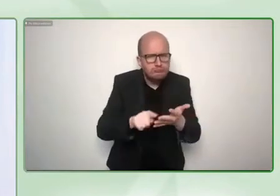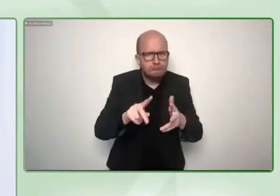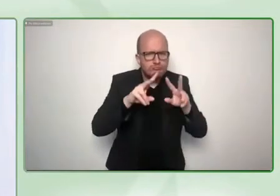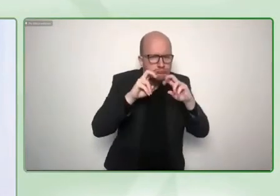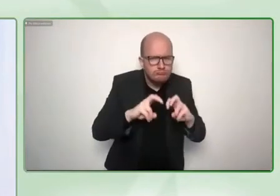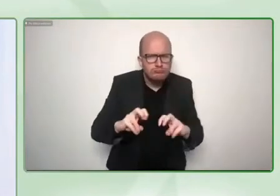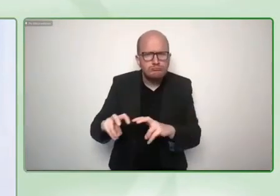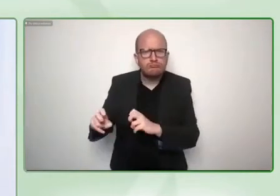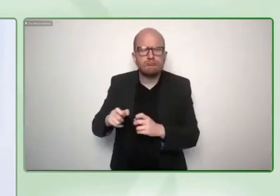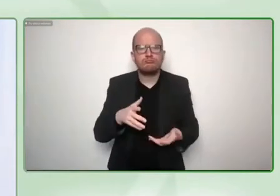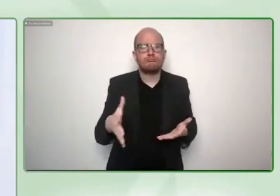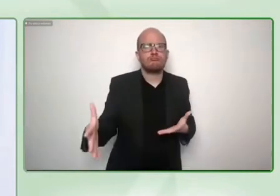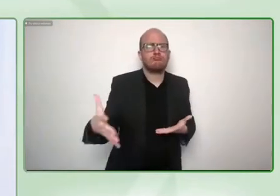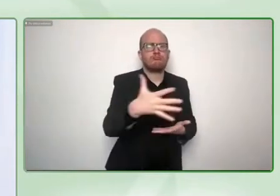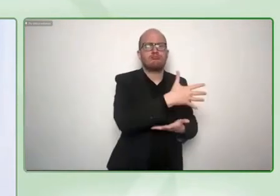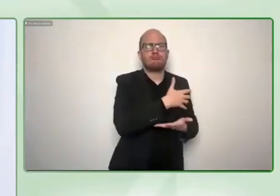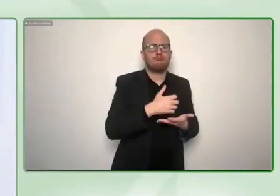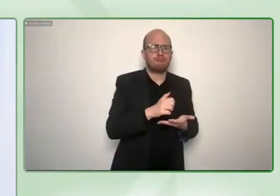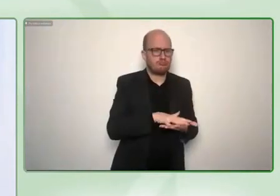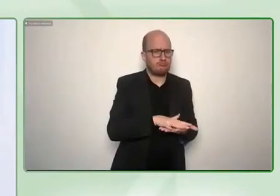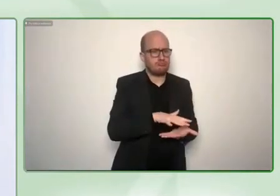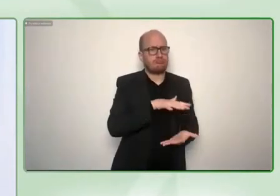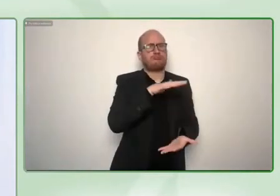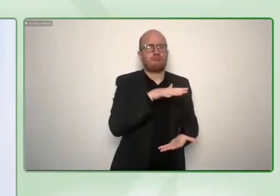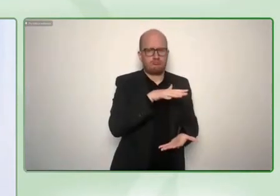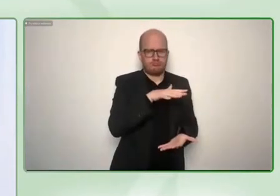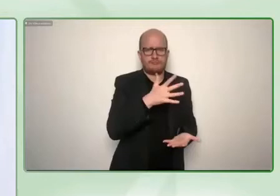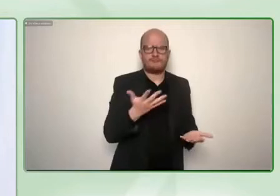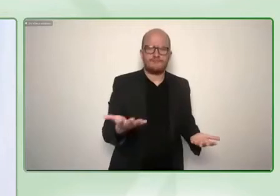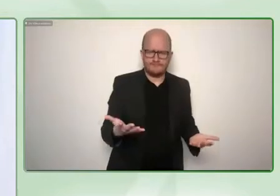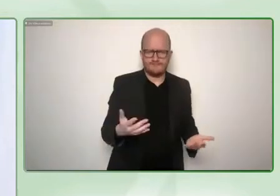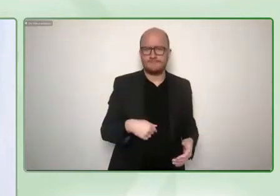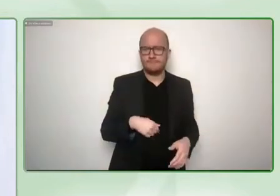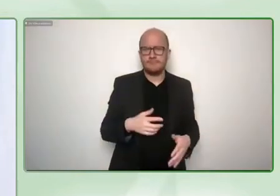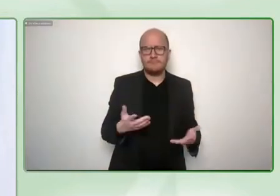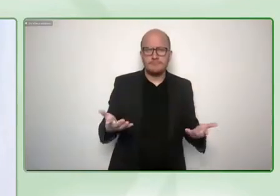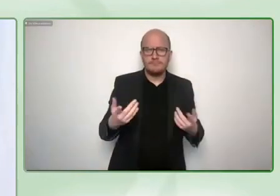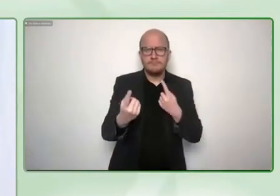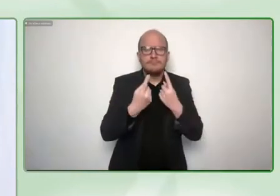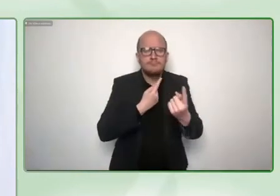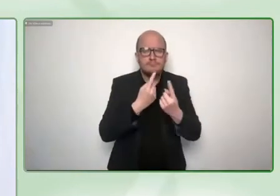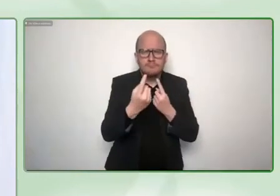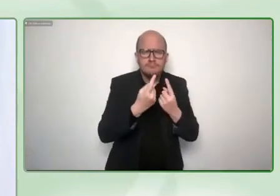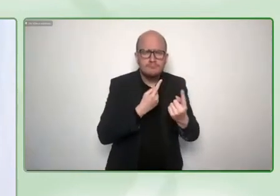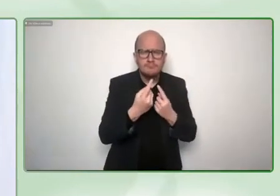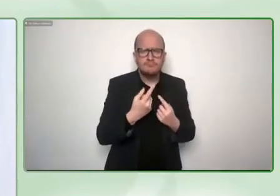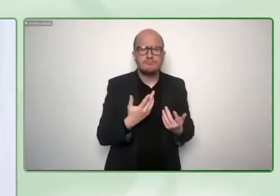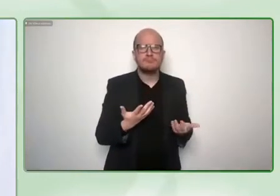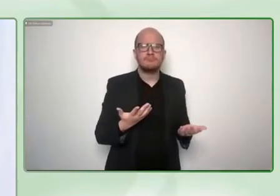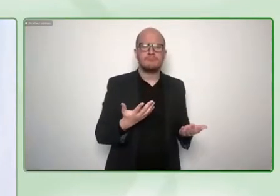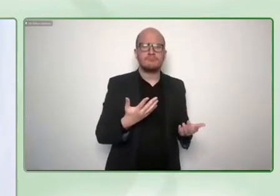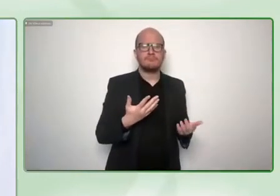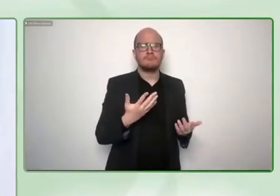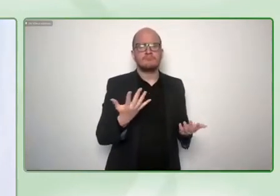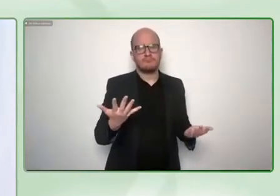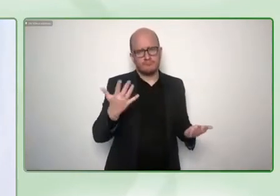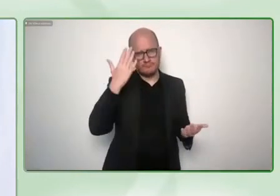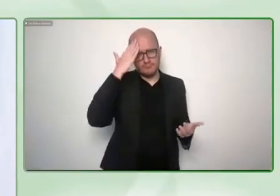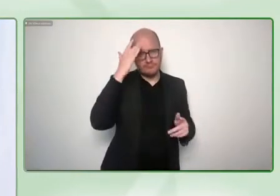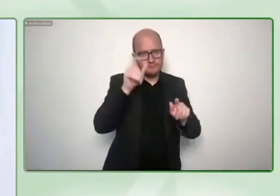about in these next minutes. So my understanding is it's hard for social entrepreneurs to go